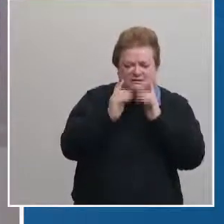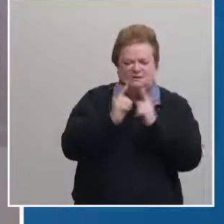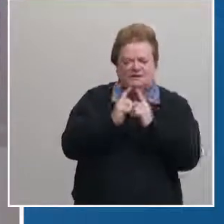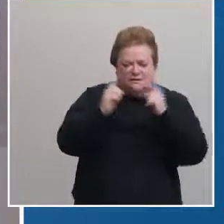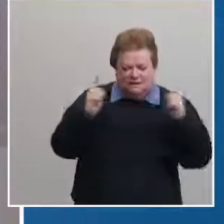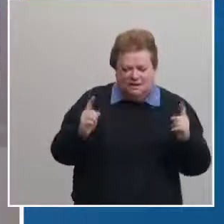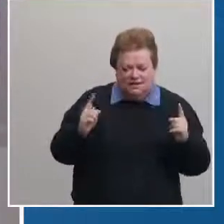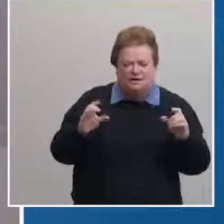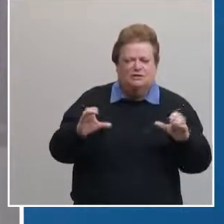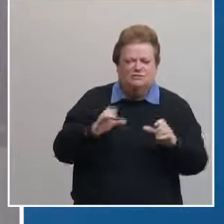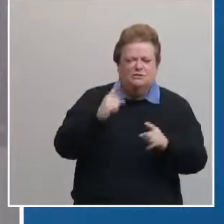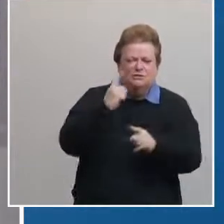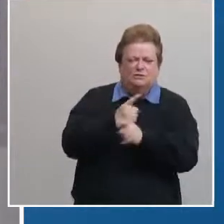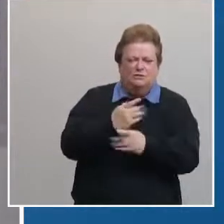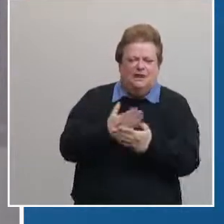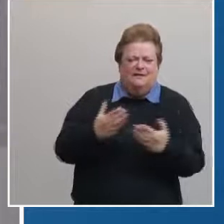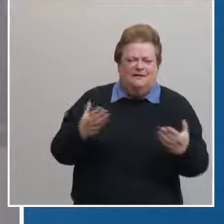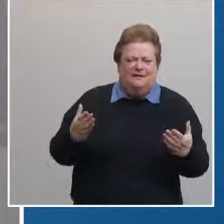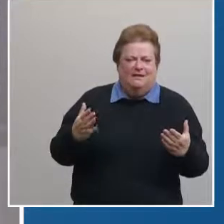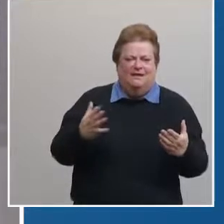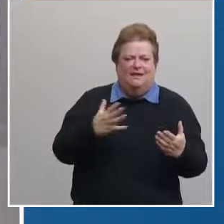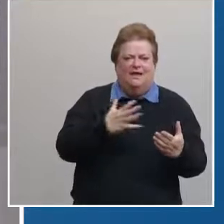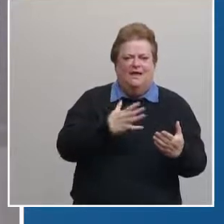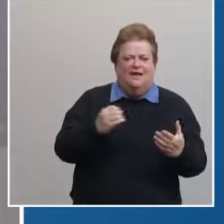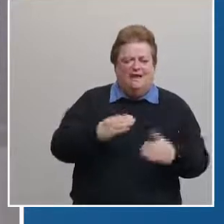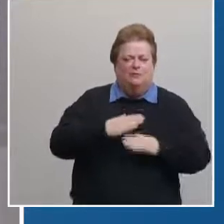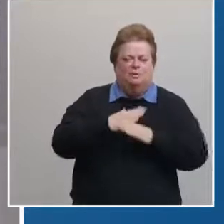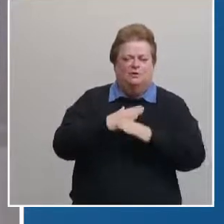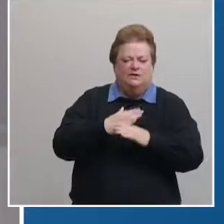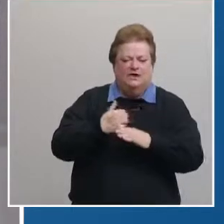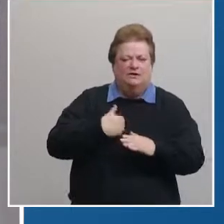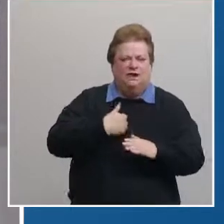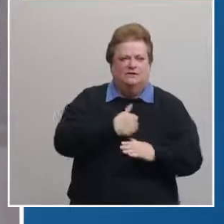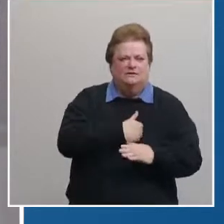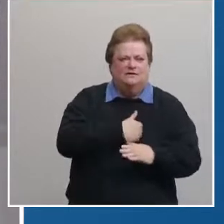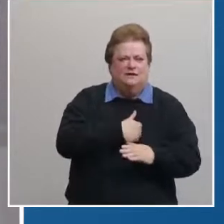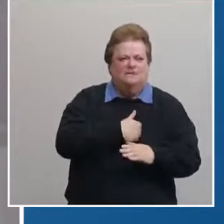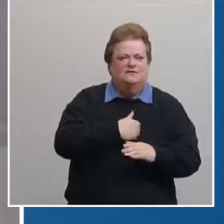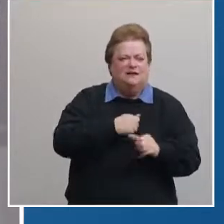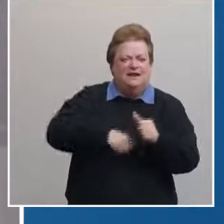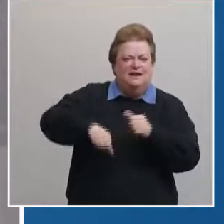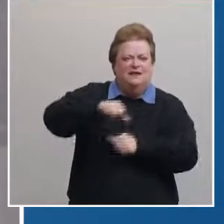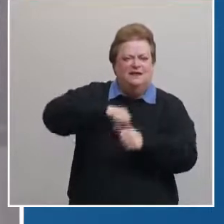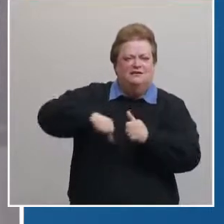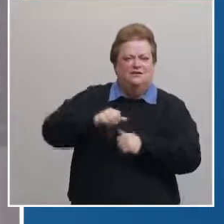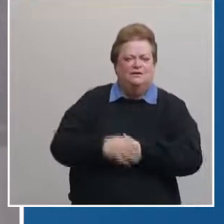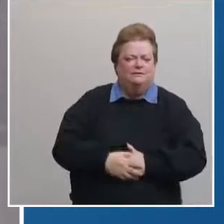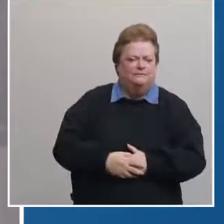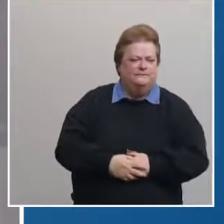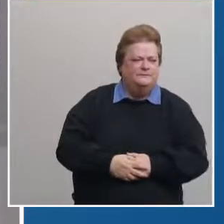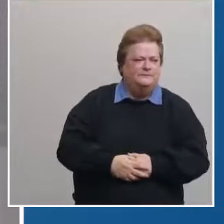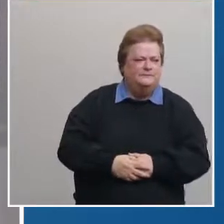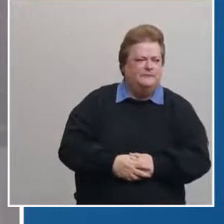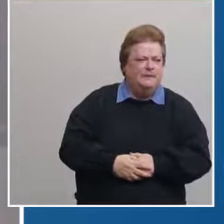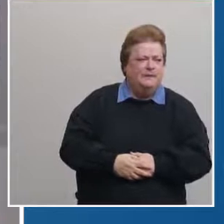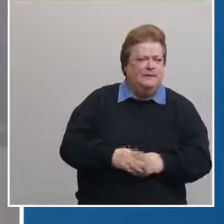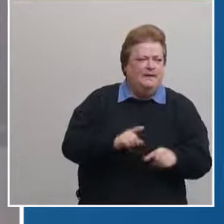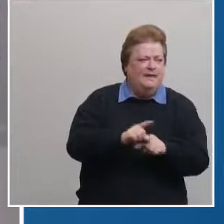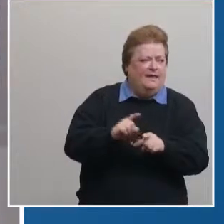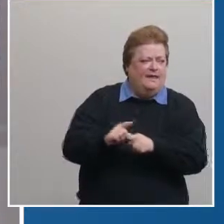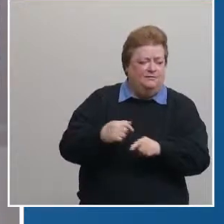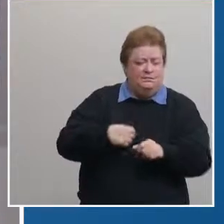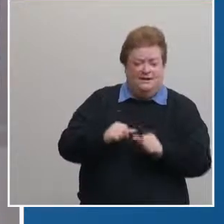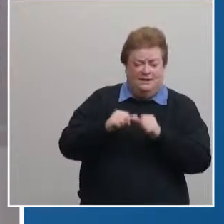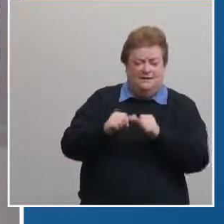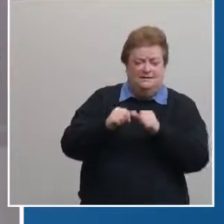distance do the right thing and and um protect ourselves and each other um as we continue to roll